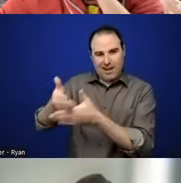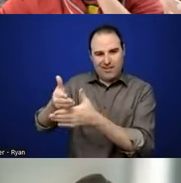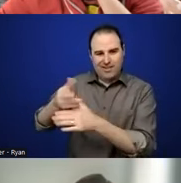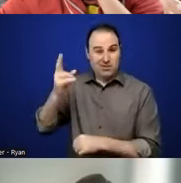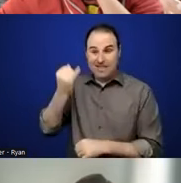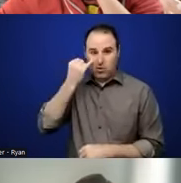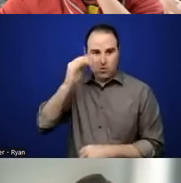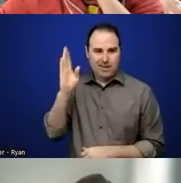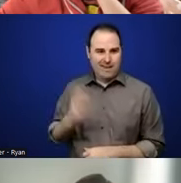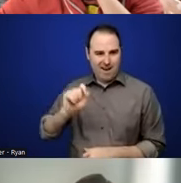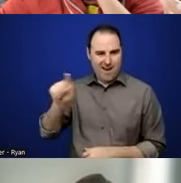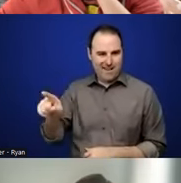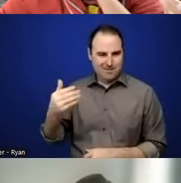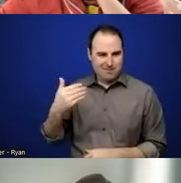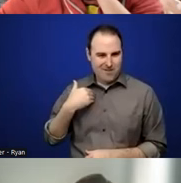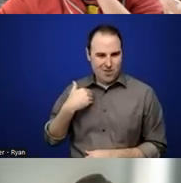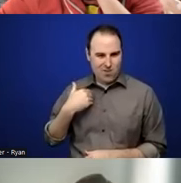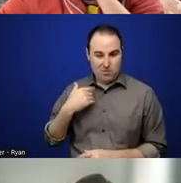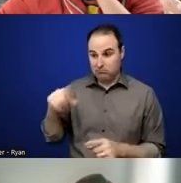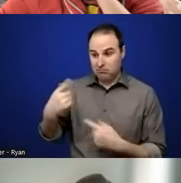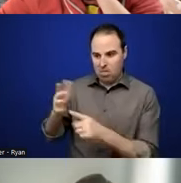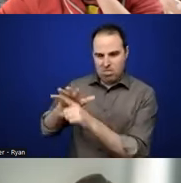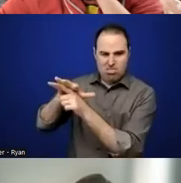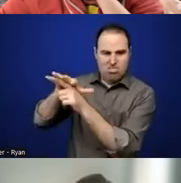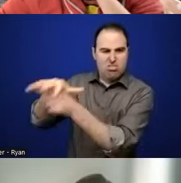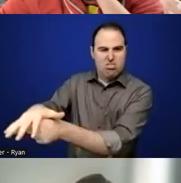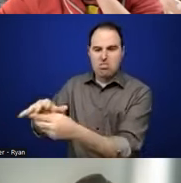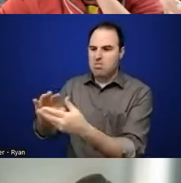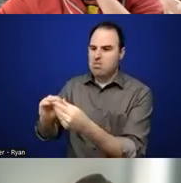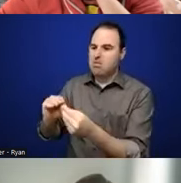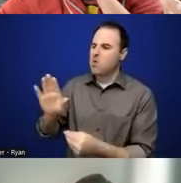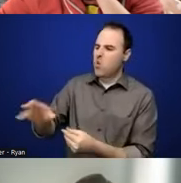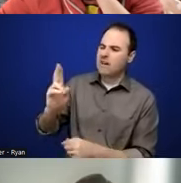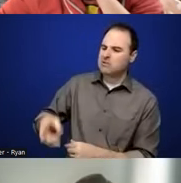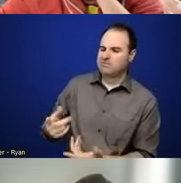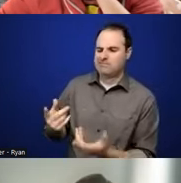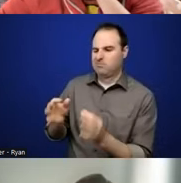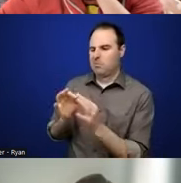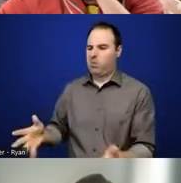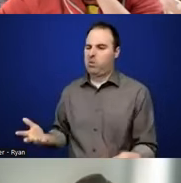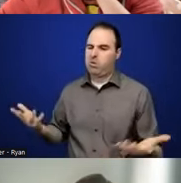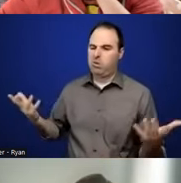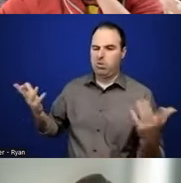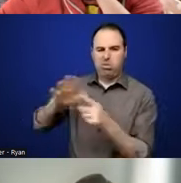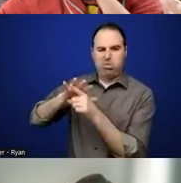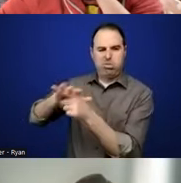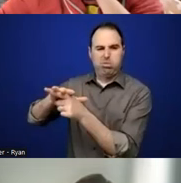been told that your history is not worth it, you know, not worth anything. And so it's, it's a very beautiful